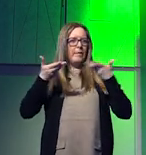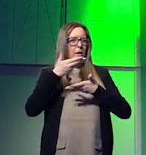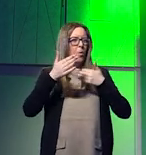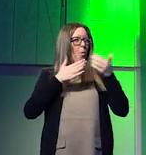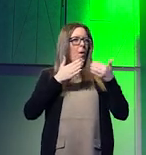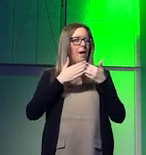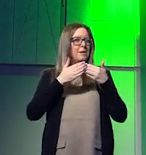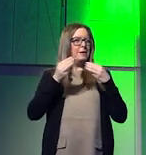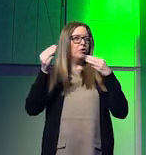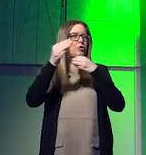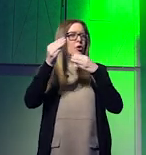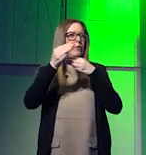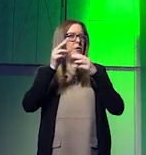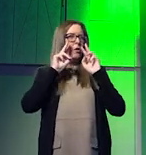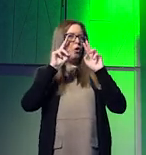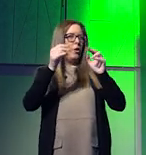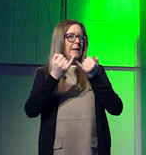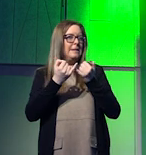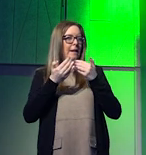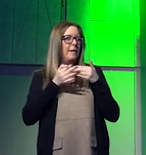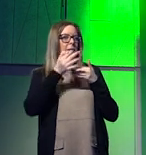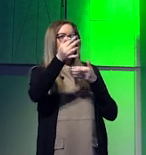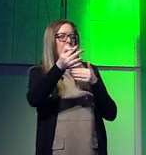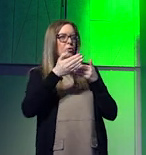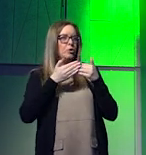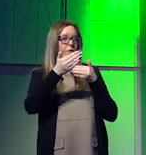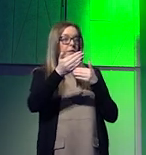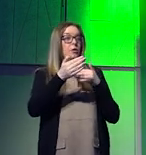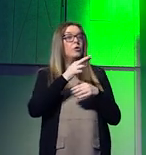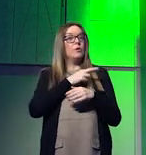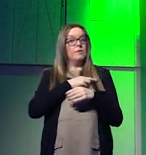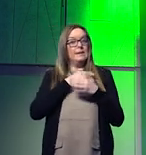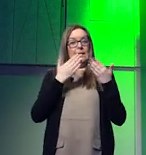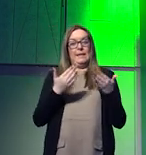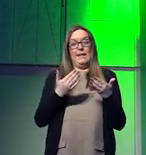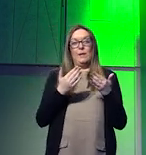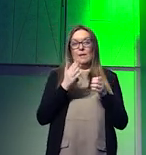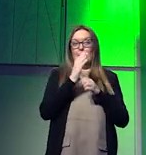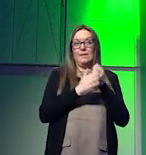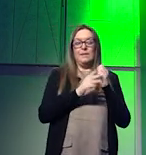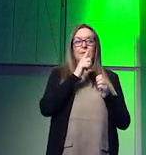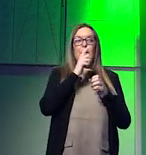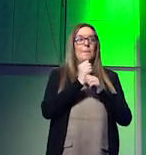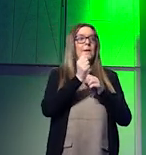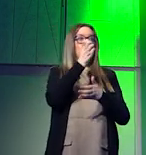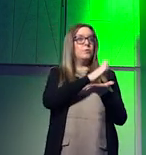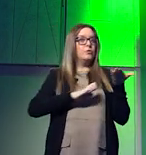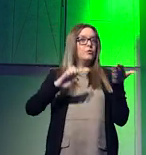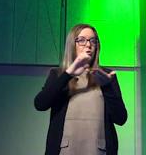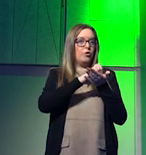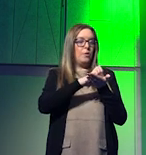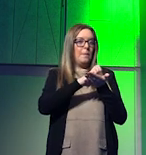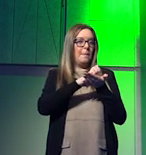going to mean in the future. And that brings me to end on Europe. Europe at the moment